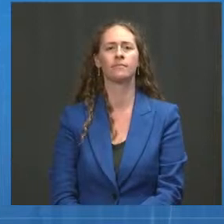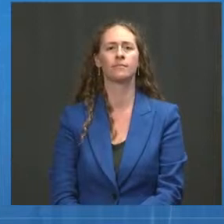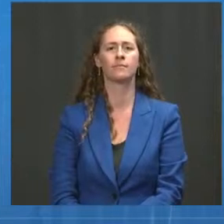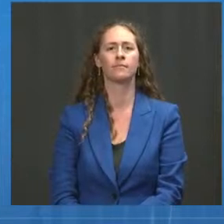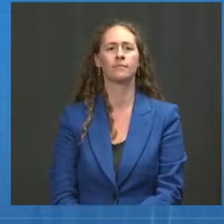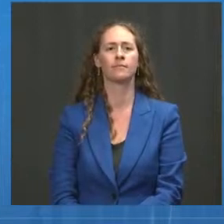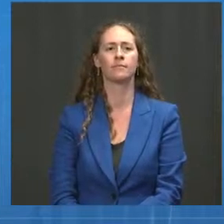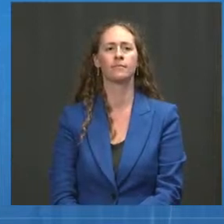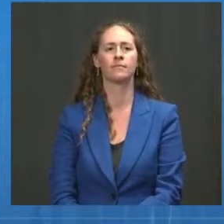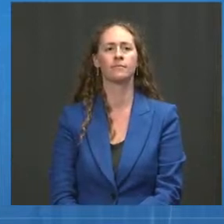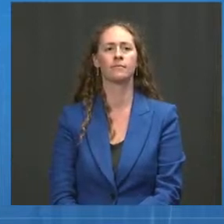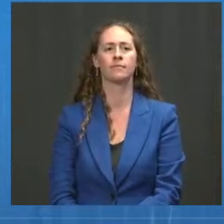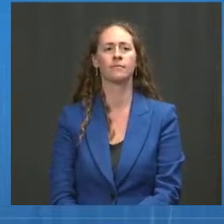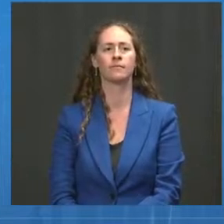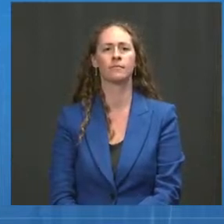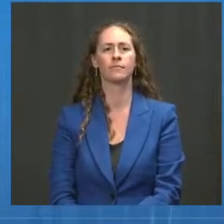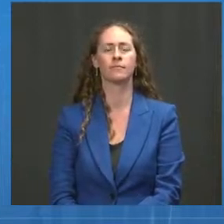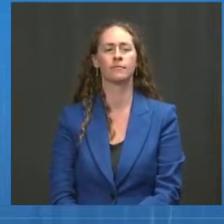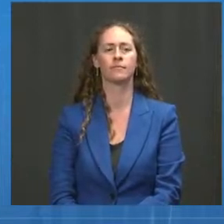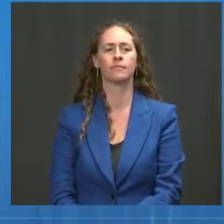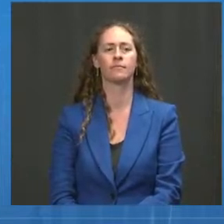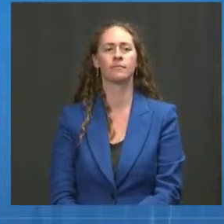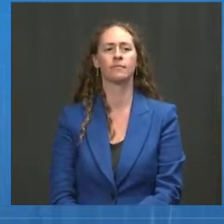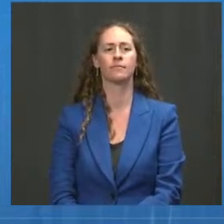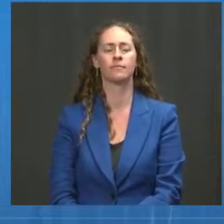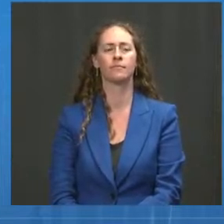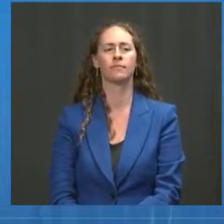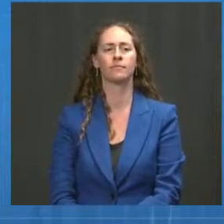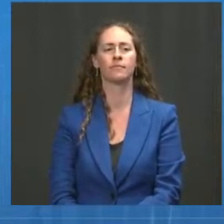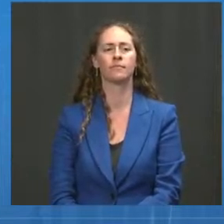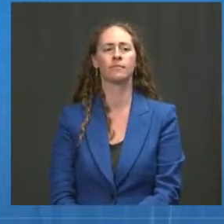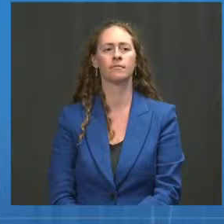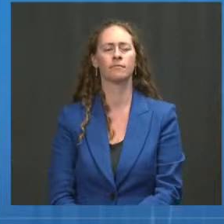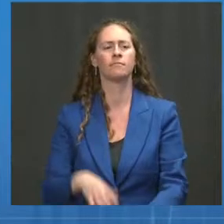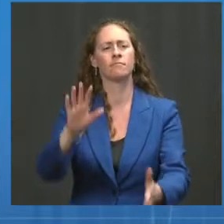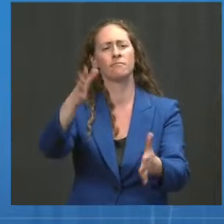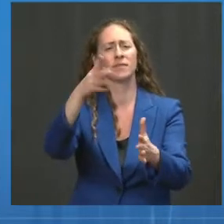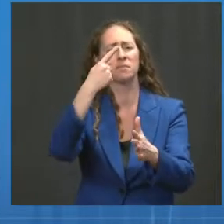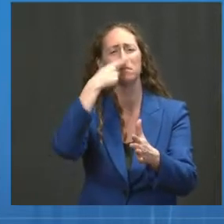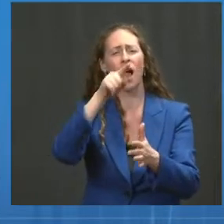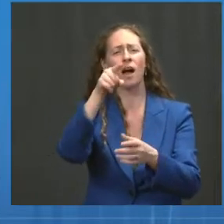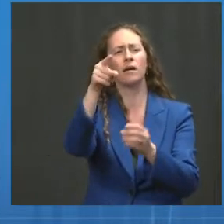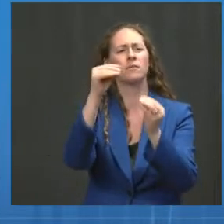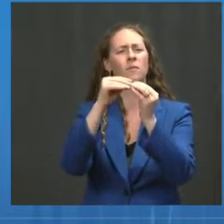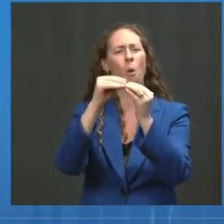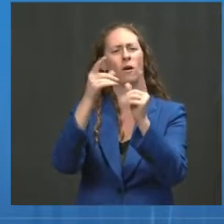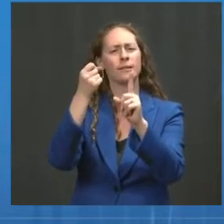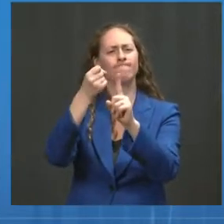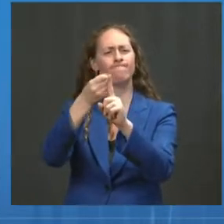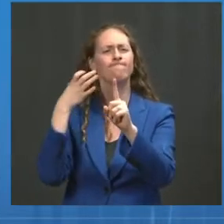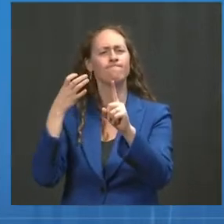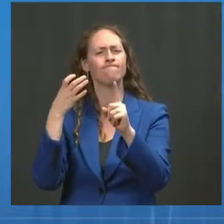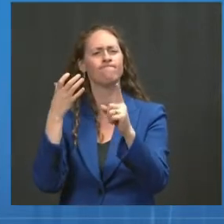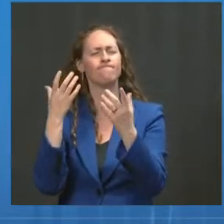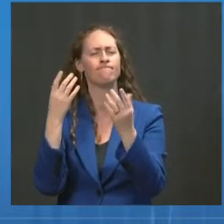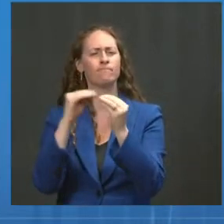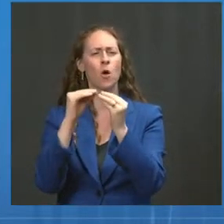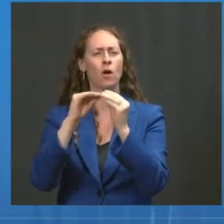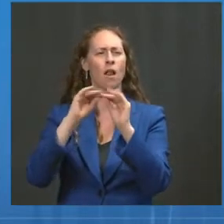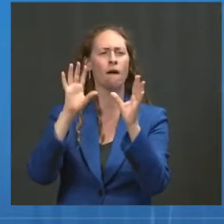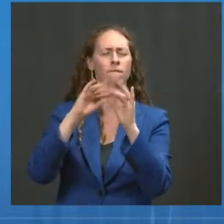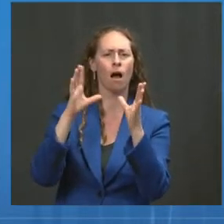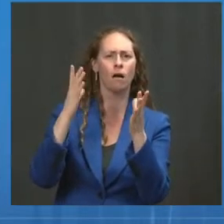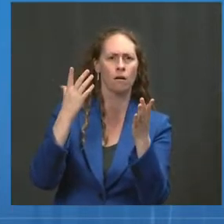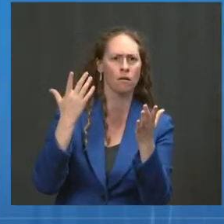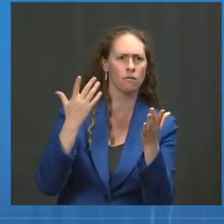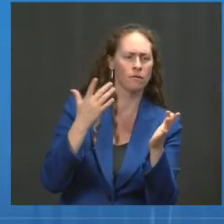Yes. Just wanted to ask again, Jeff, if you could just provide some more details on the plan for administering the booster shots. You're going to have